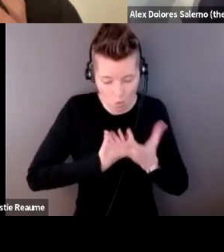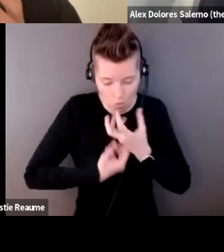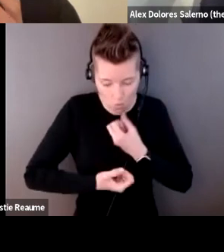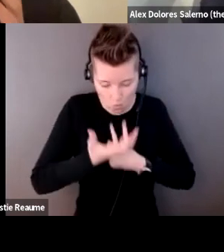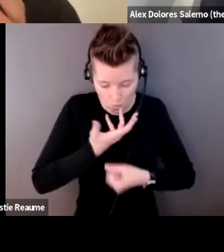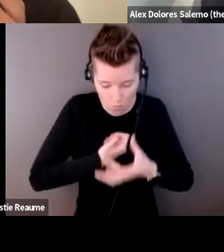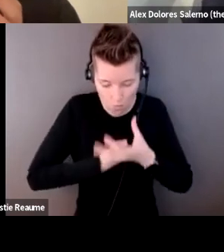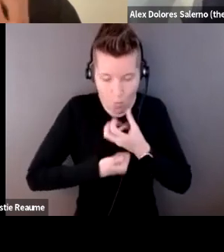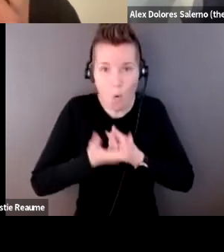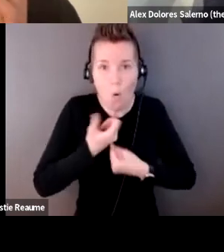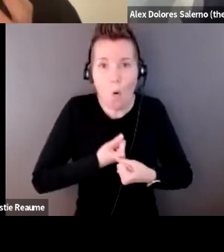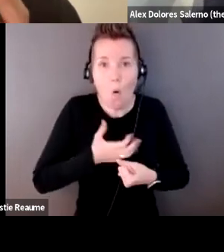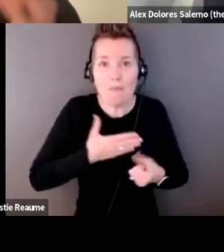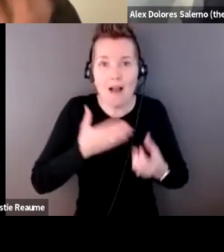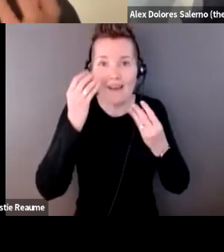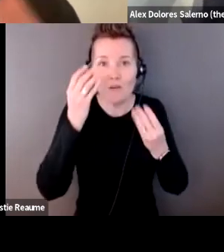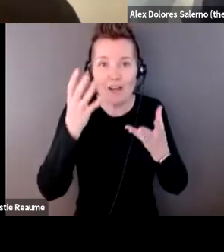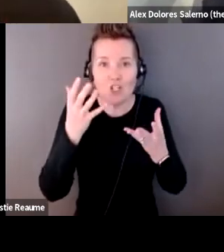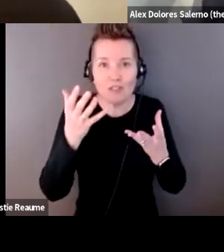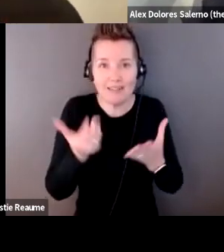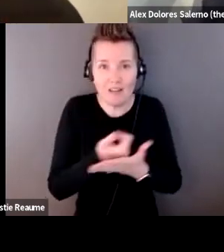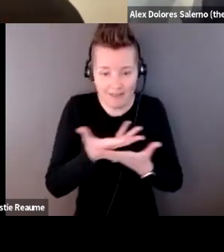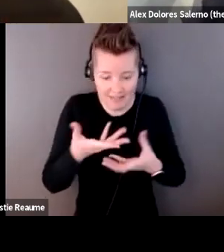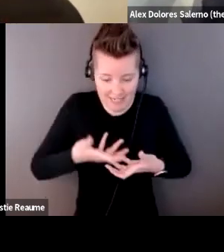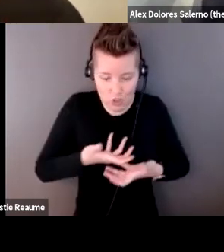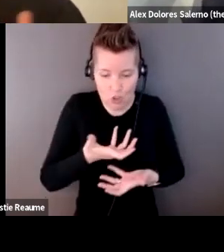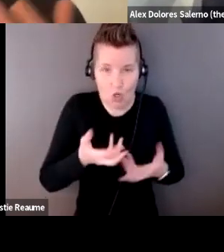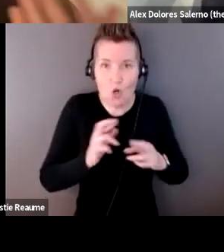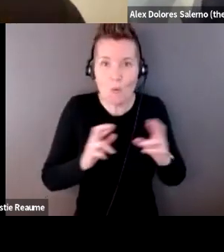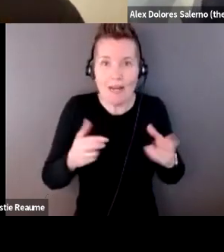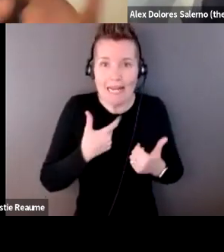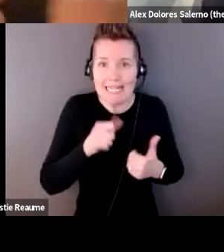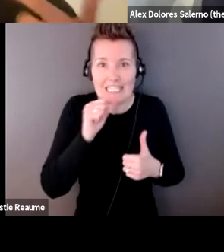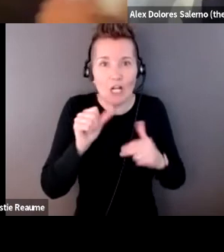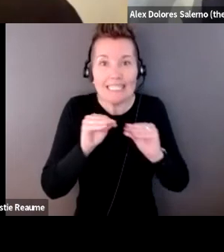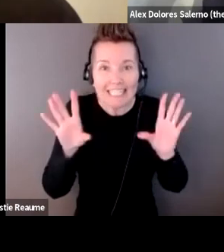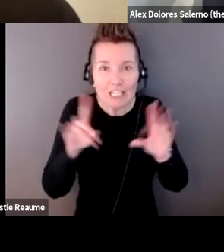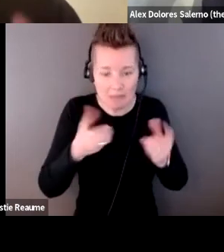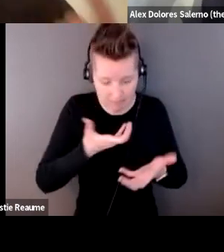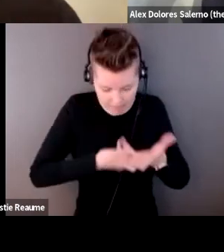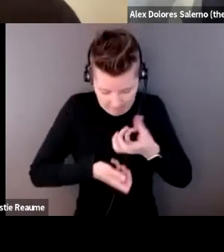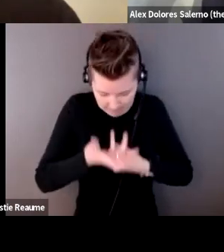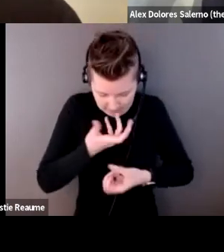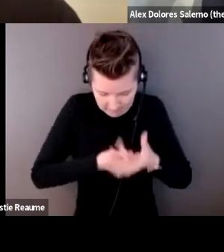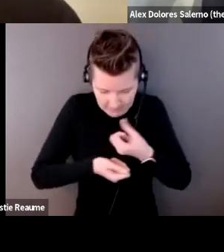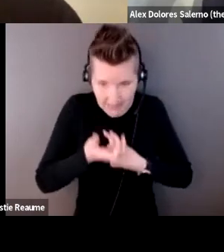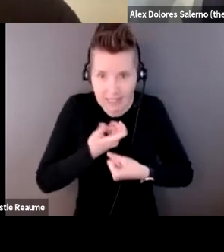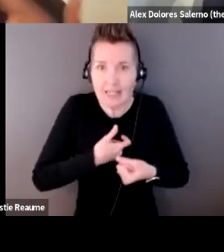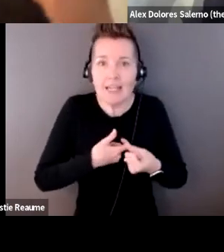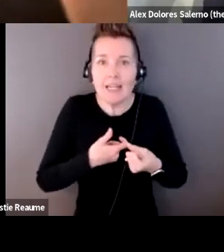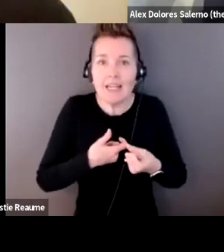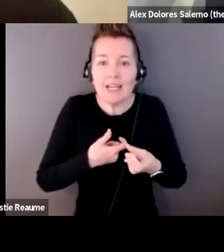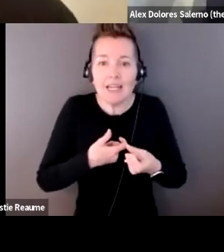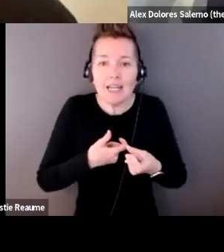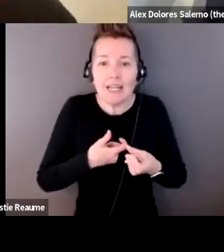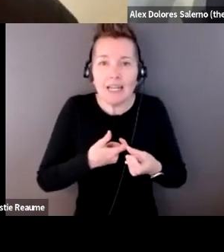information as well. It's like all there. It's just maybe not as legible that all of us are doing in our practices, right?